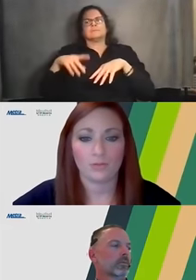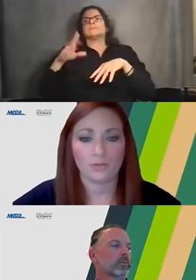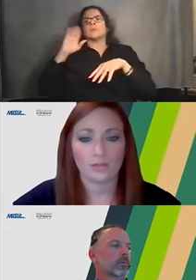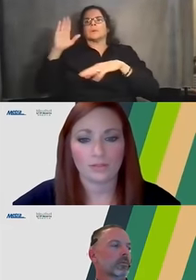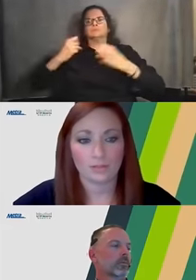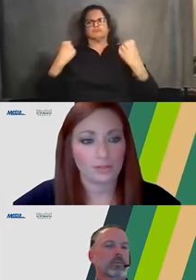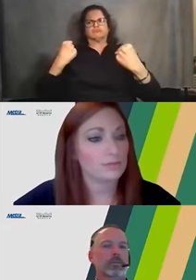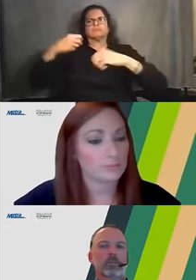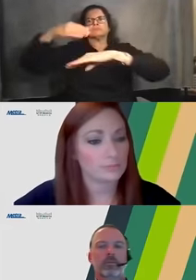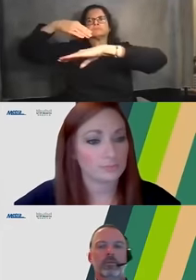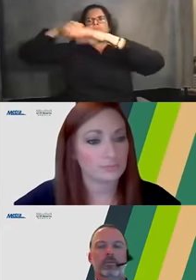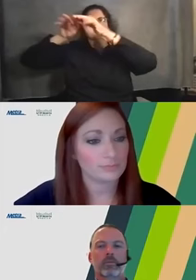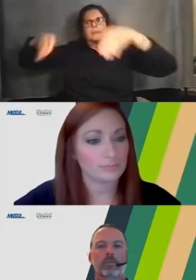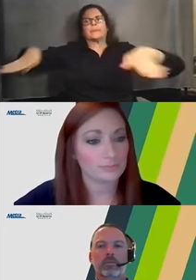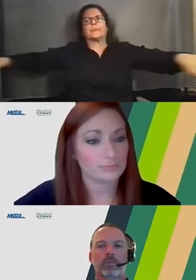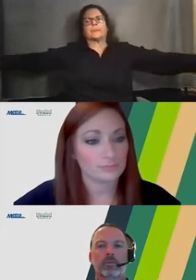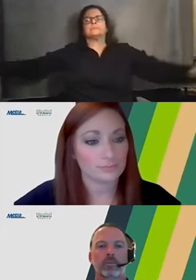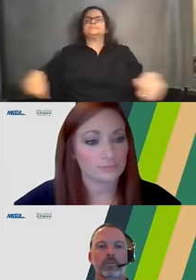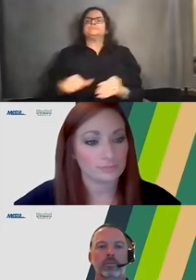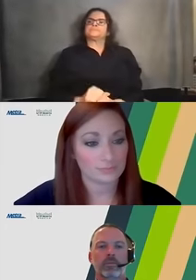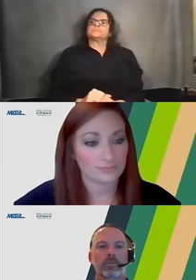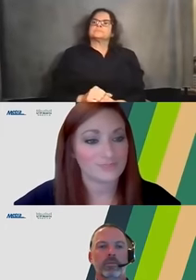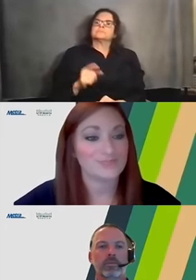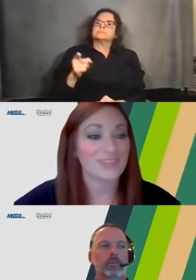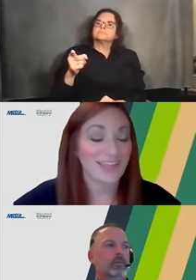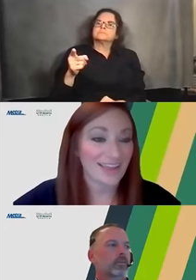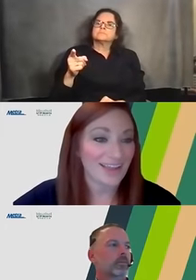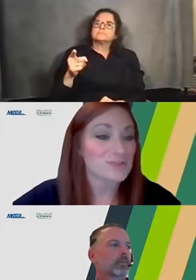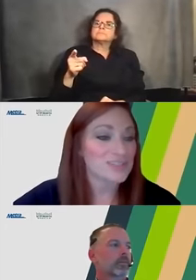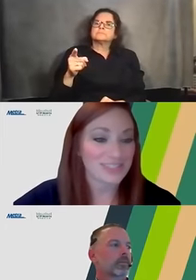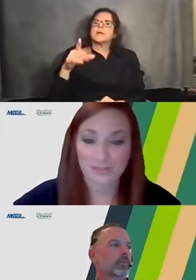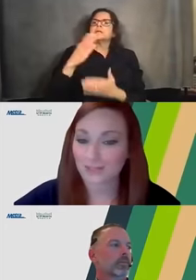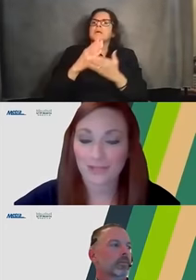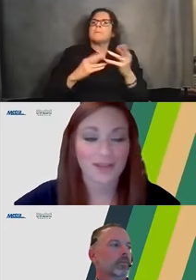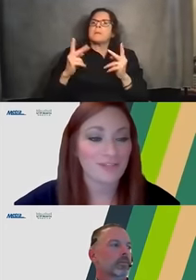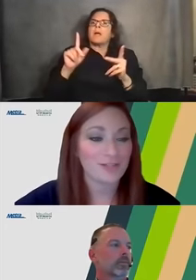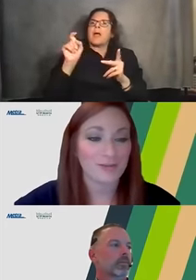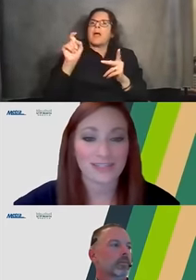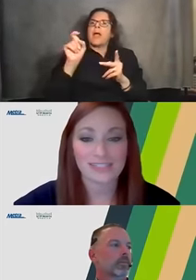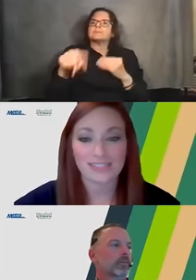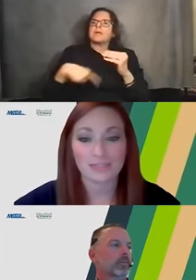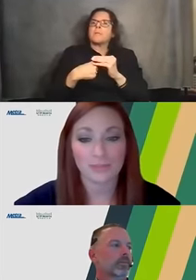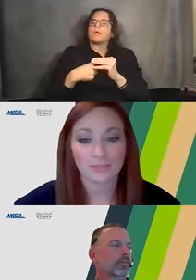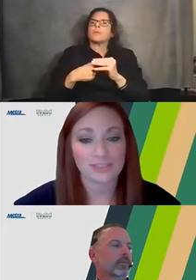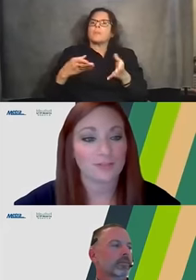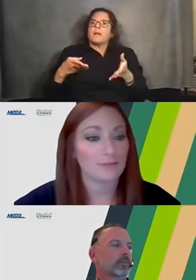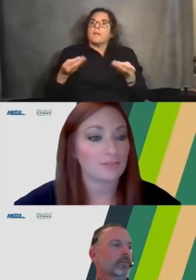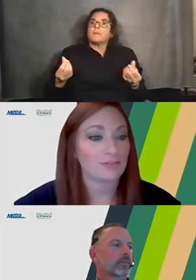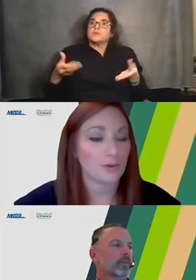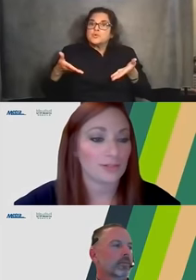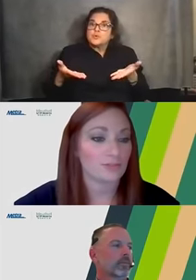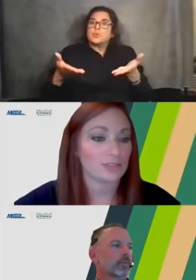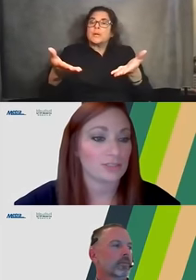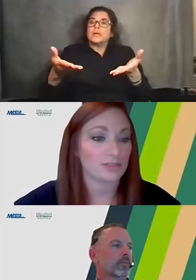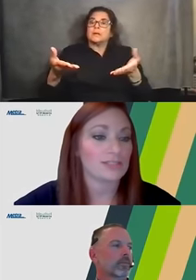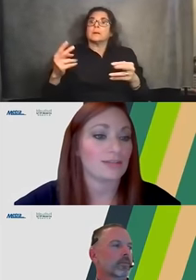So, Jamie, there are also a number of questions about lowering some of the roadways. I was just that was going to be my follow up. I see some people are concerned about